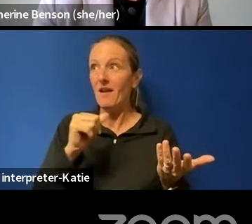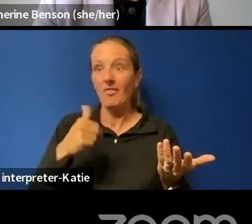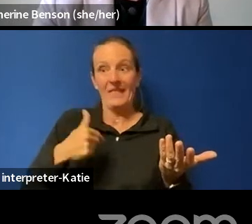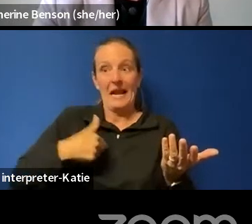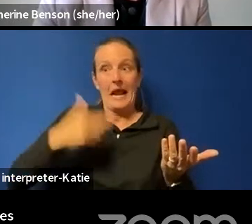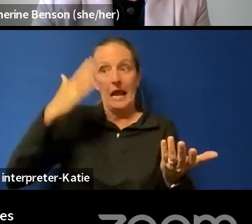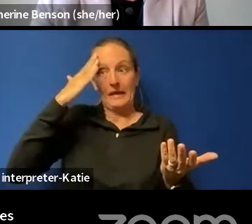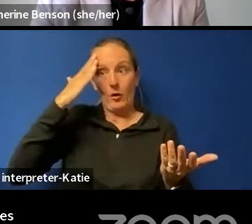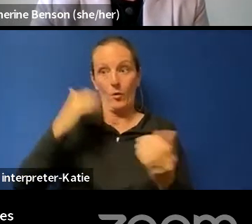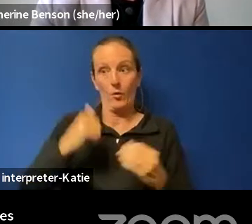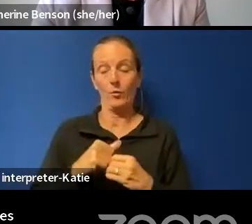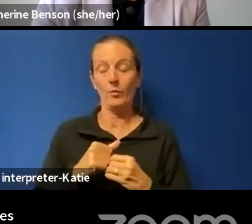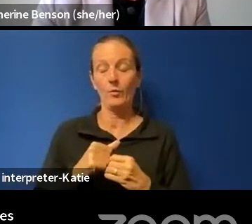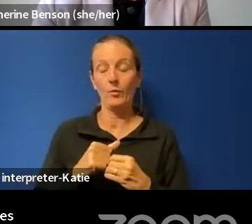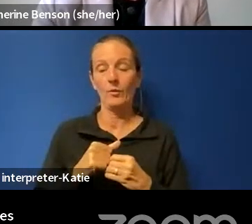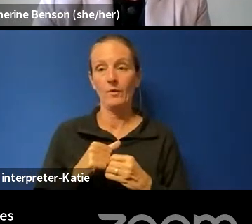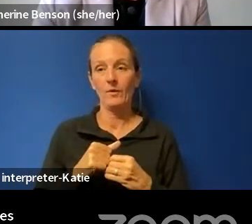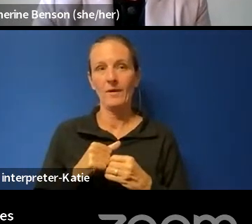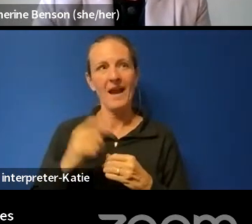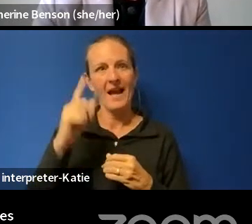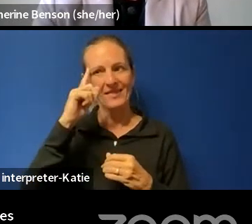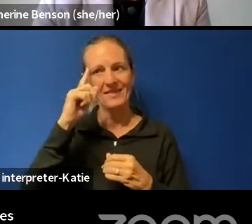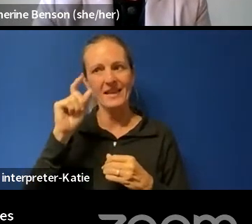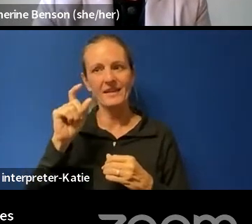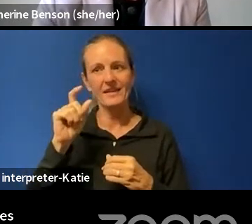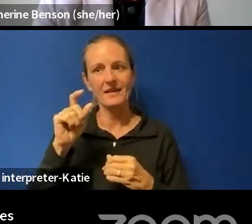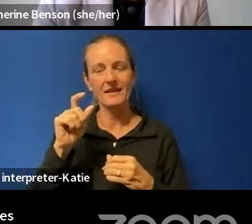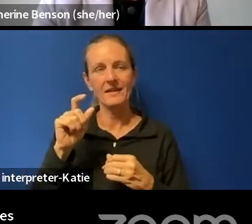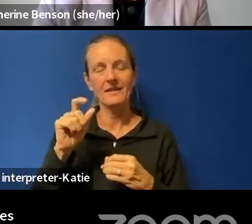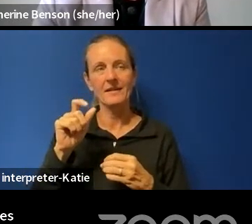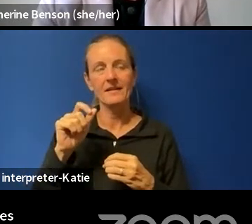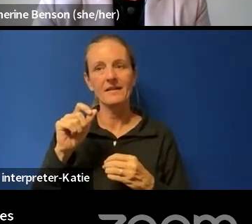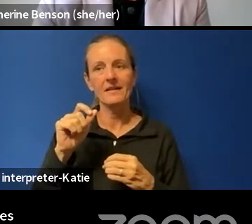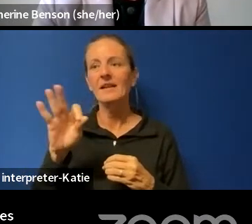Hmm, I think if I would have to look anywhere for it in.